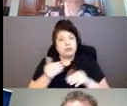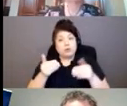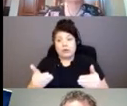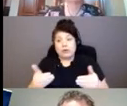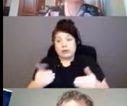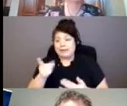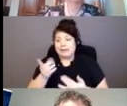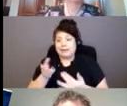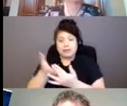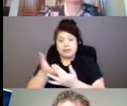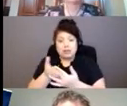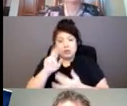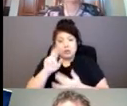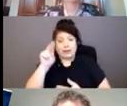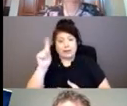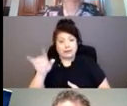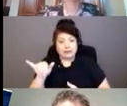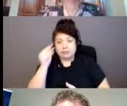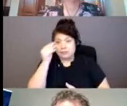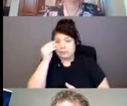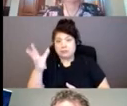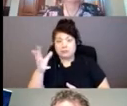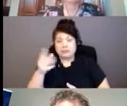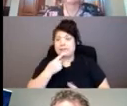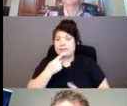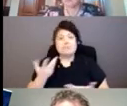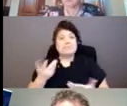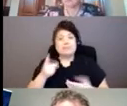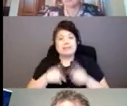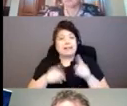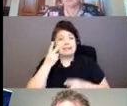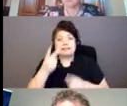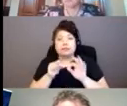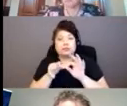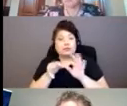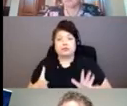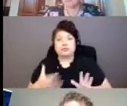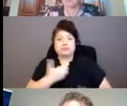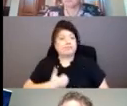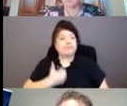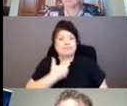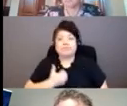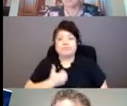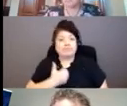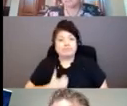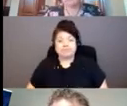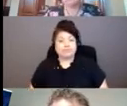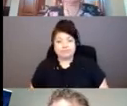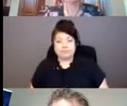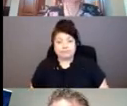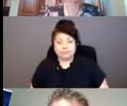we have one that is, they can't see the translator. Oh, okay.